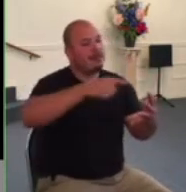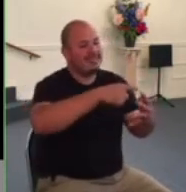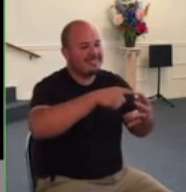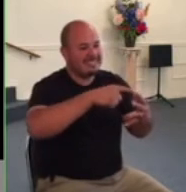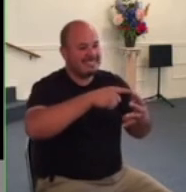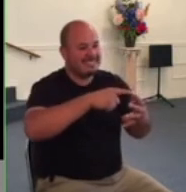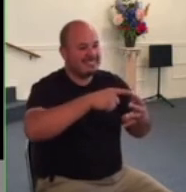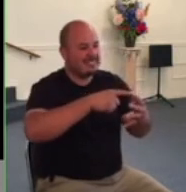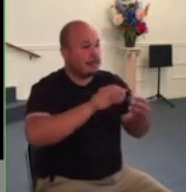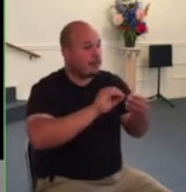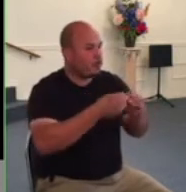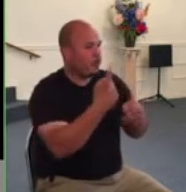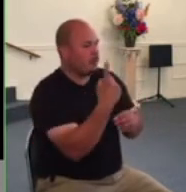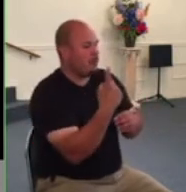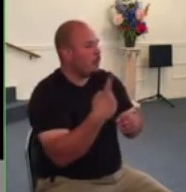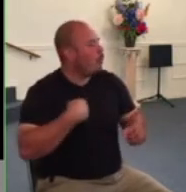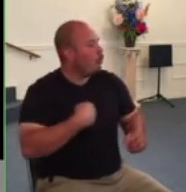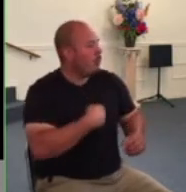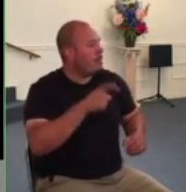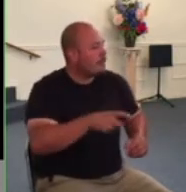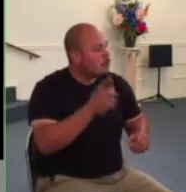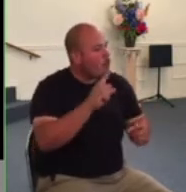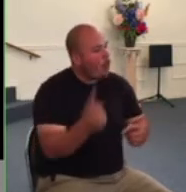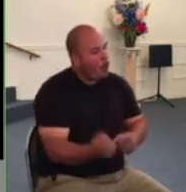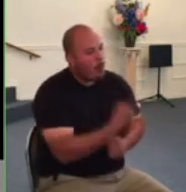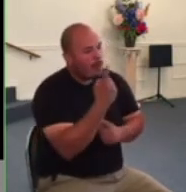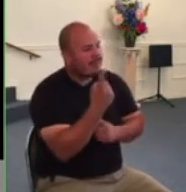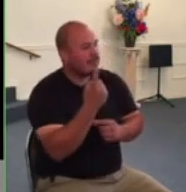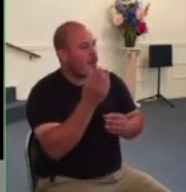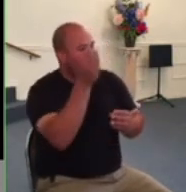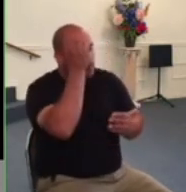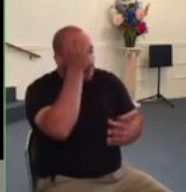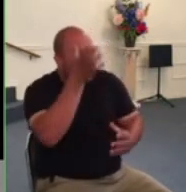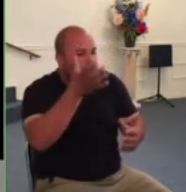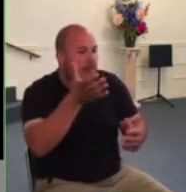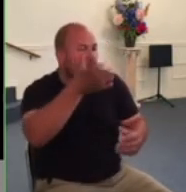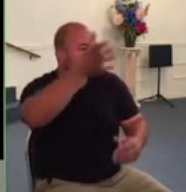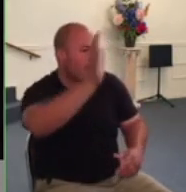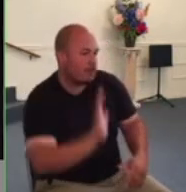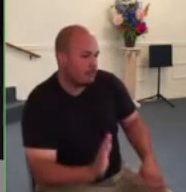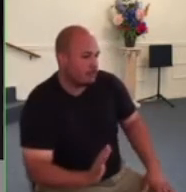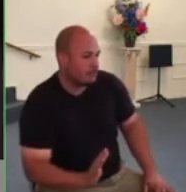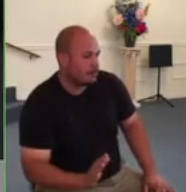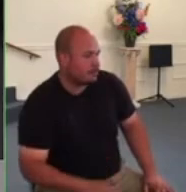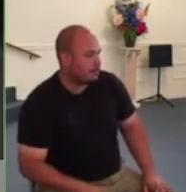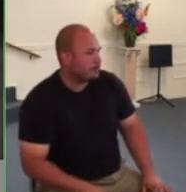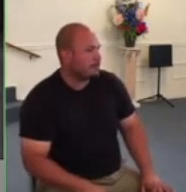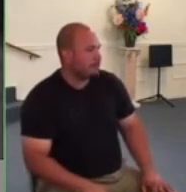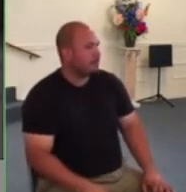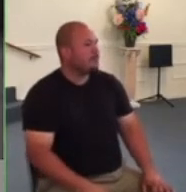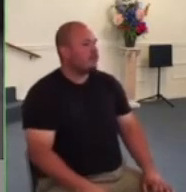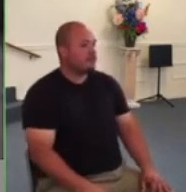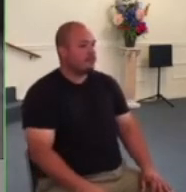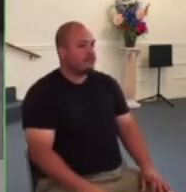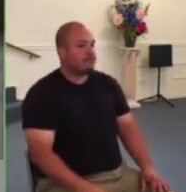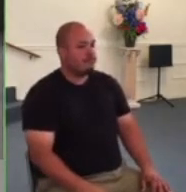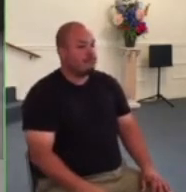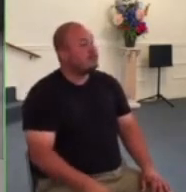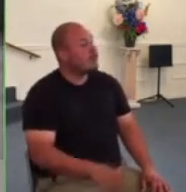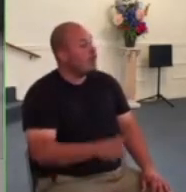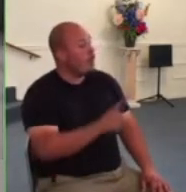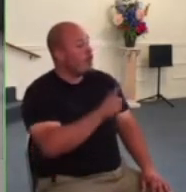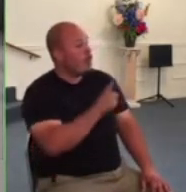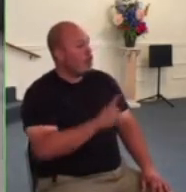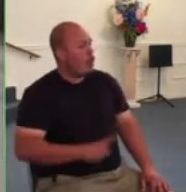we must obey god rather than human beings lord willing we'll never have to get to number five